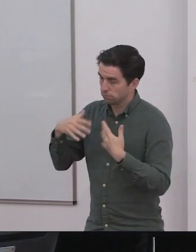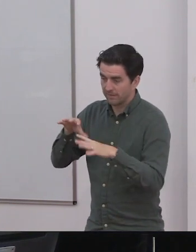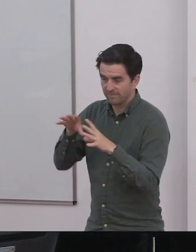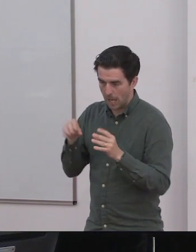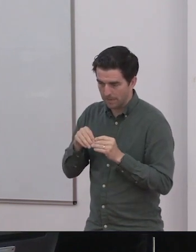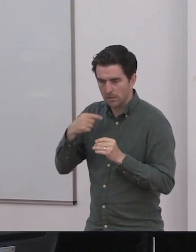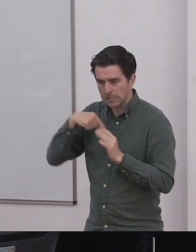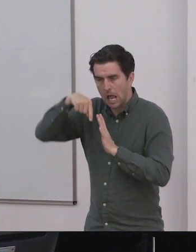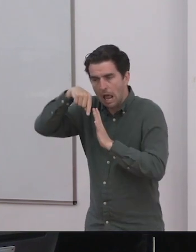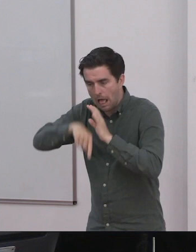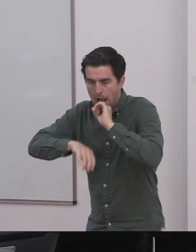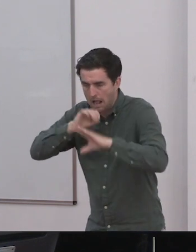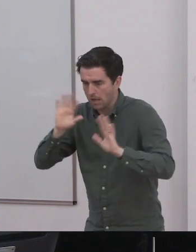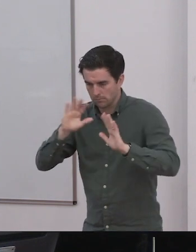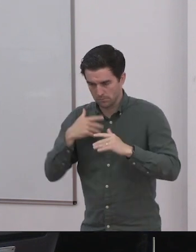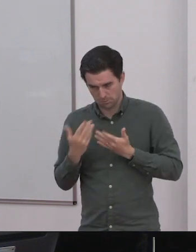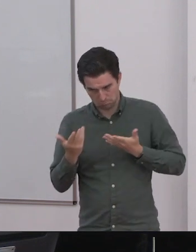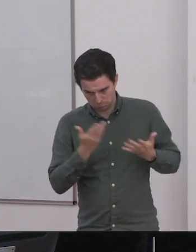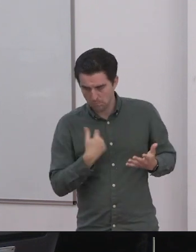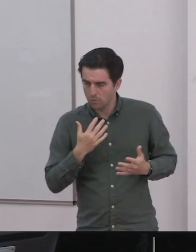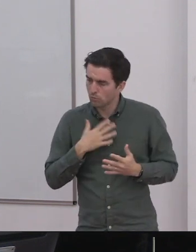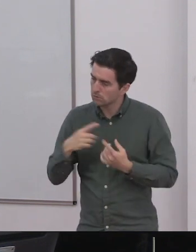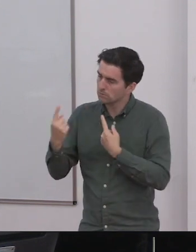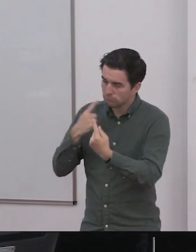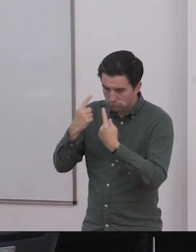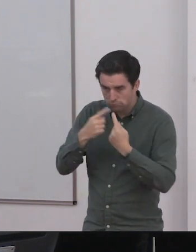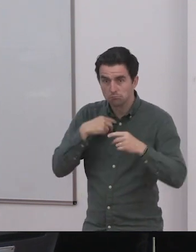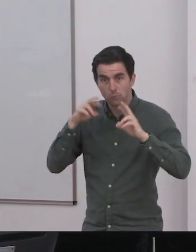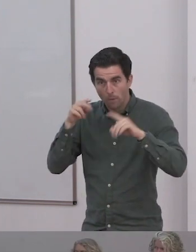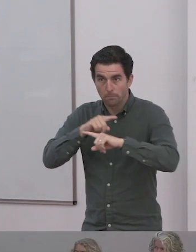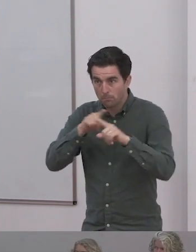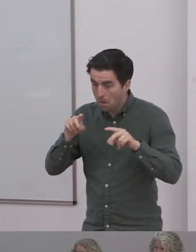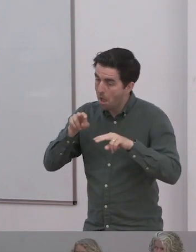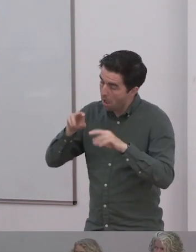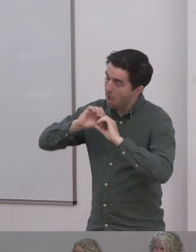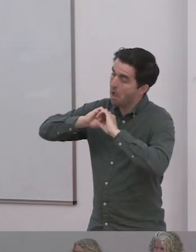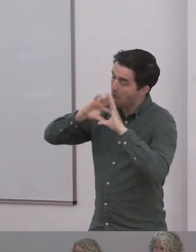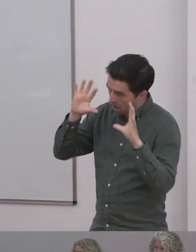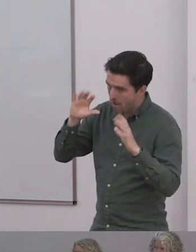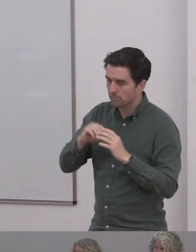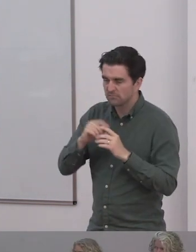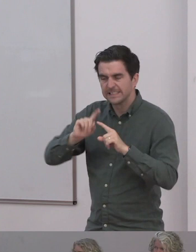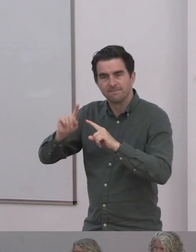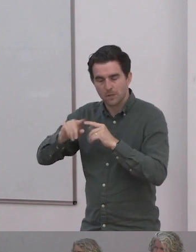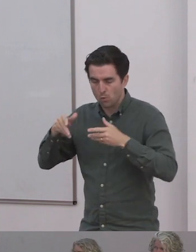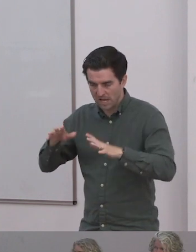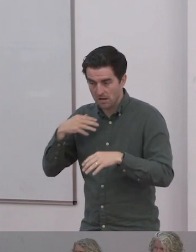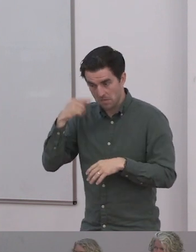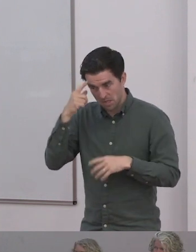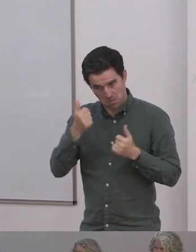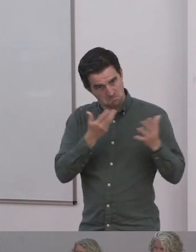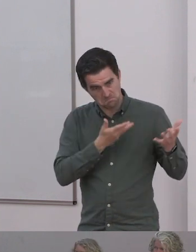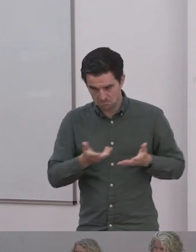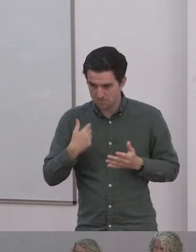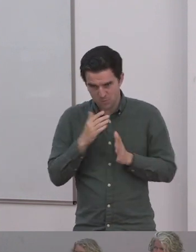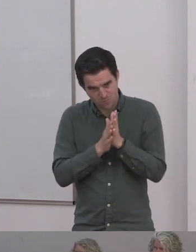approaching it. I really thank the two of them for being here. And I look forward to the conversation. Thank you very much. very much. Well, we're delighted to